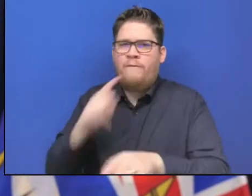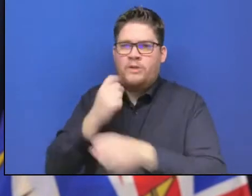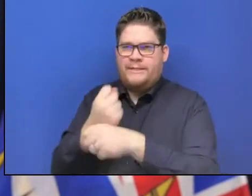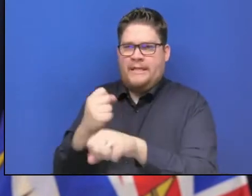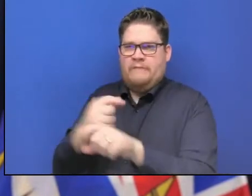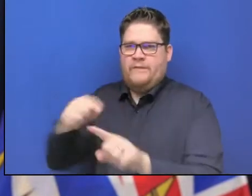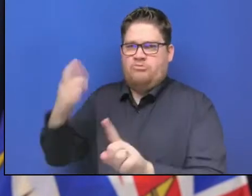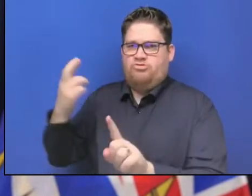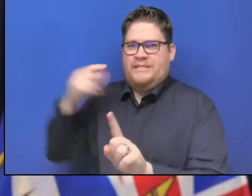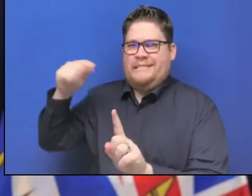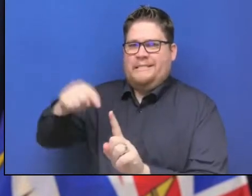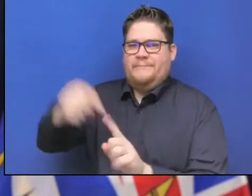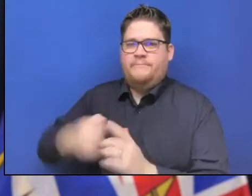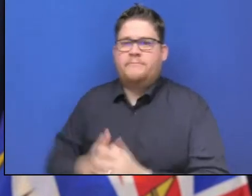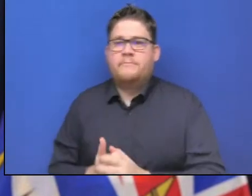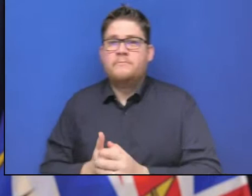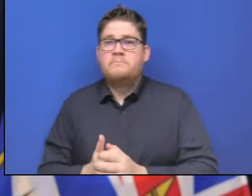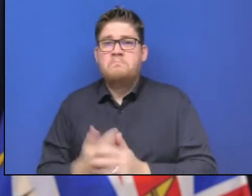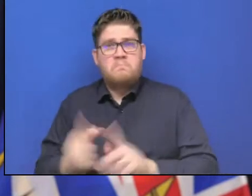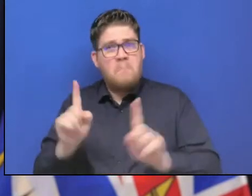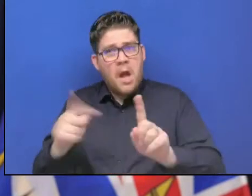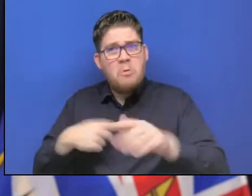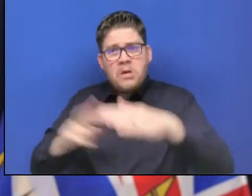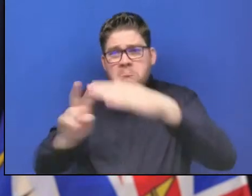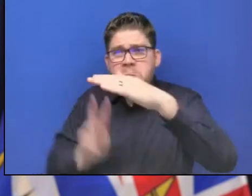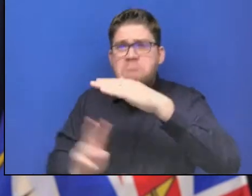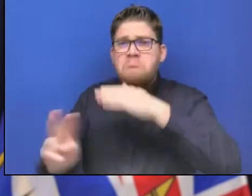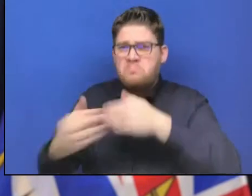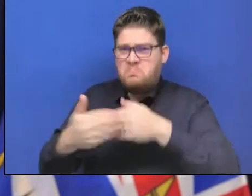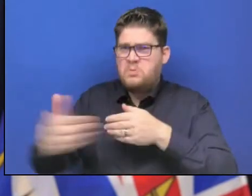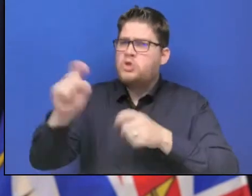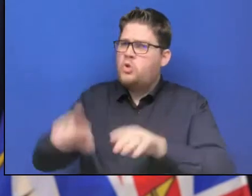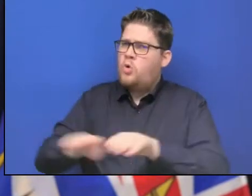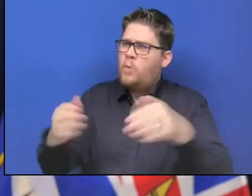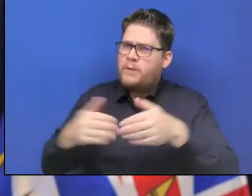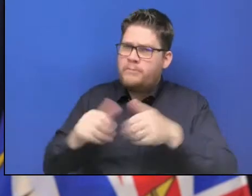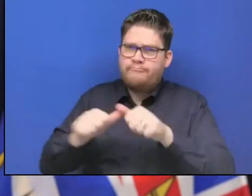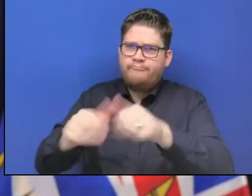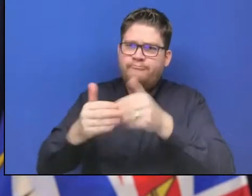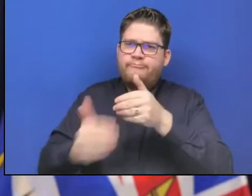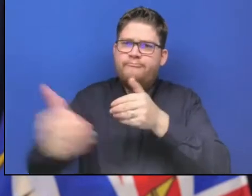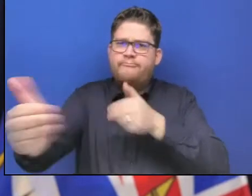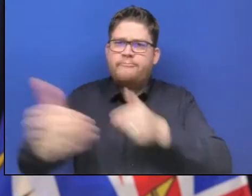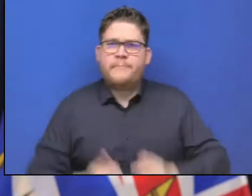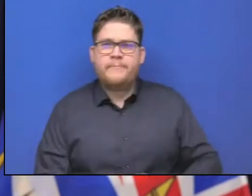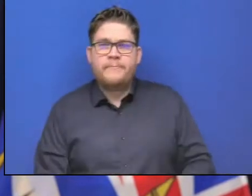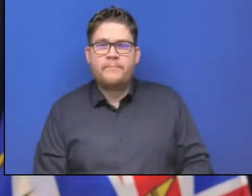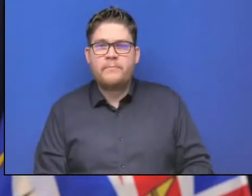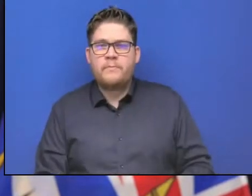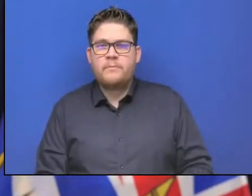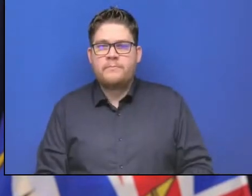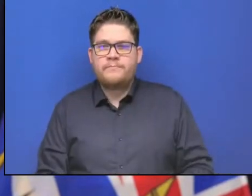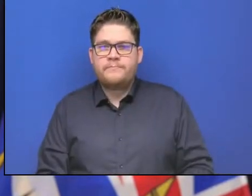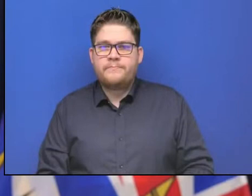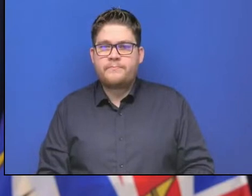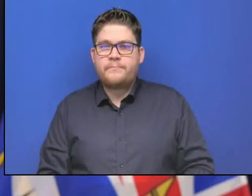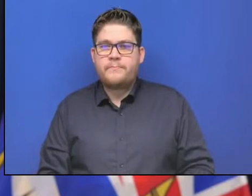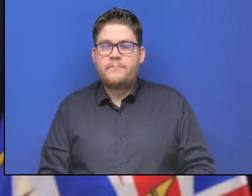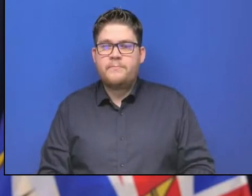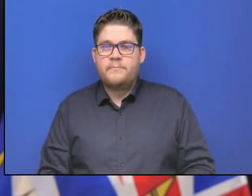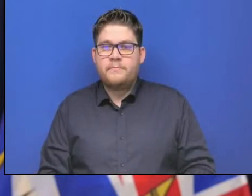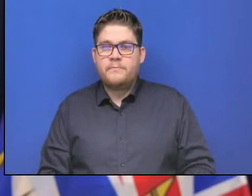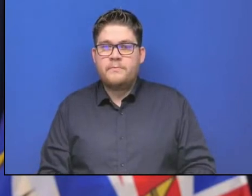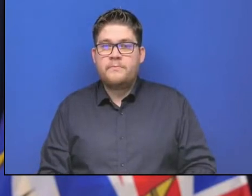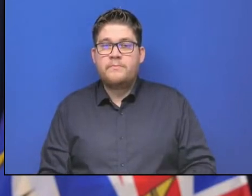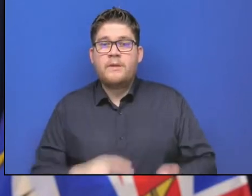As we continue to reopen our highways, so we reopen our supply chains and reconnect our communities.